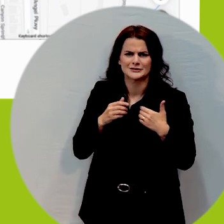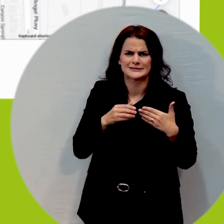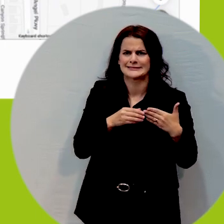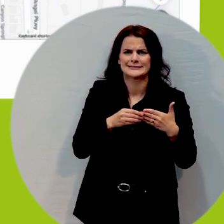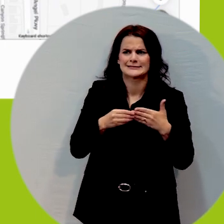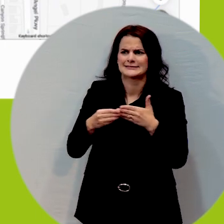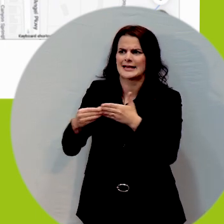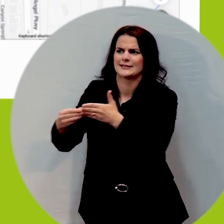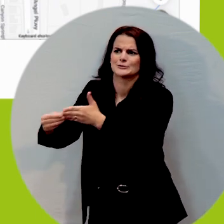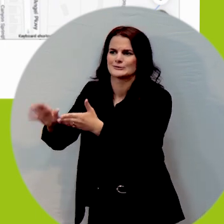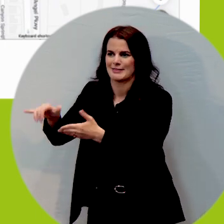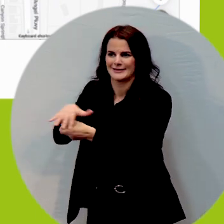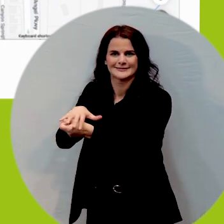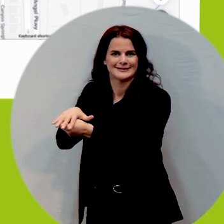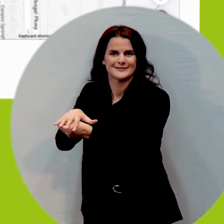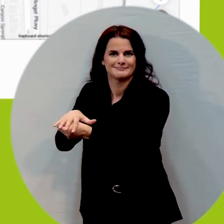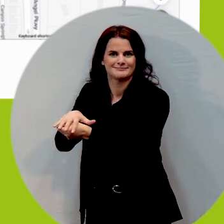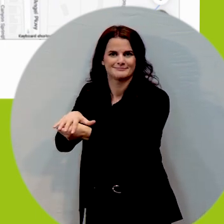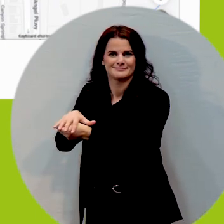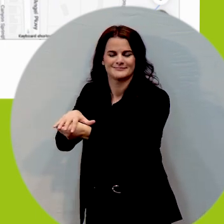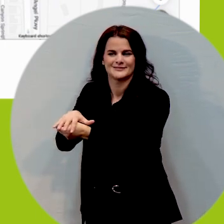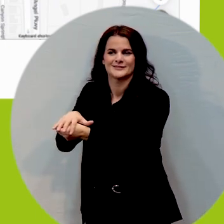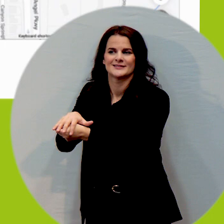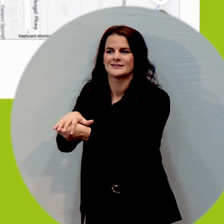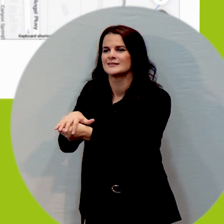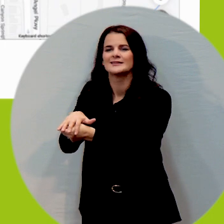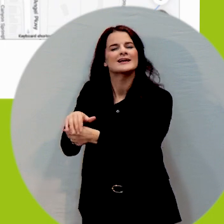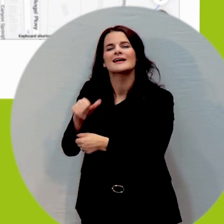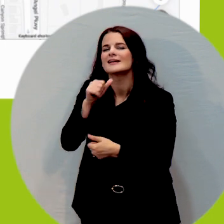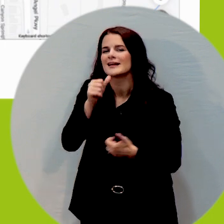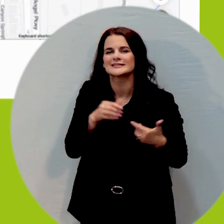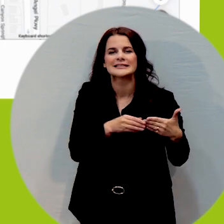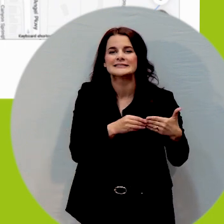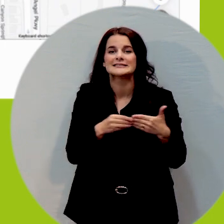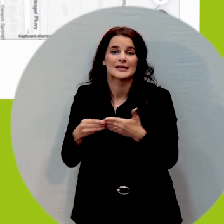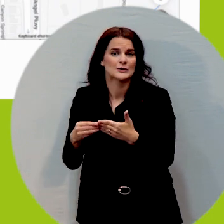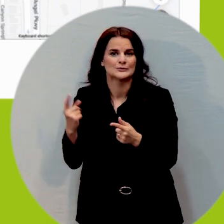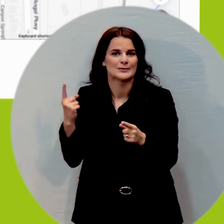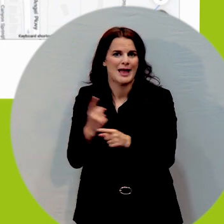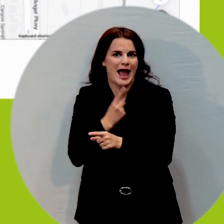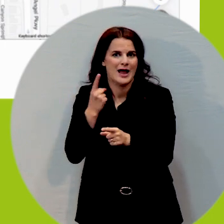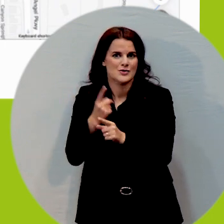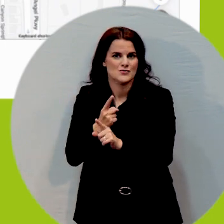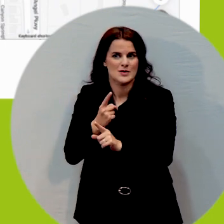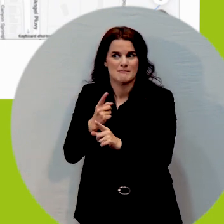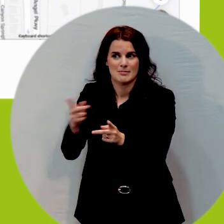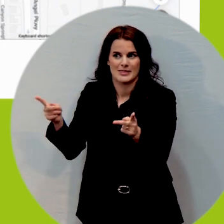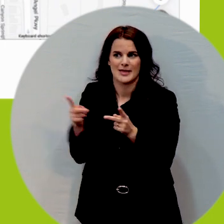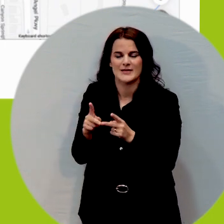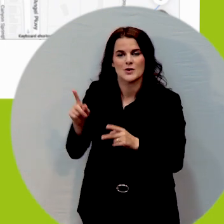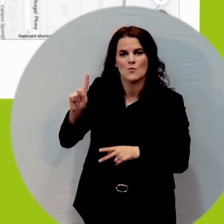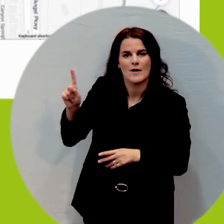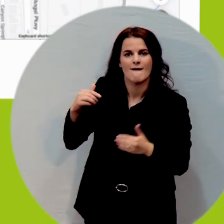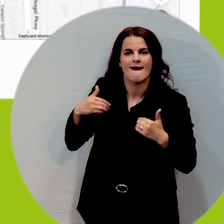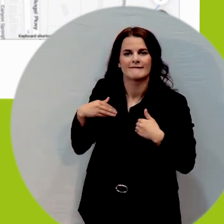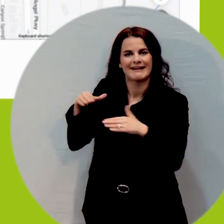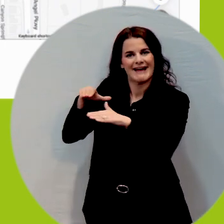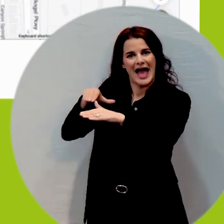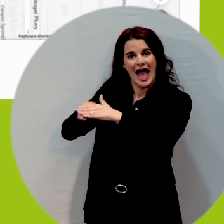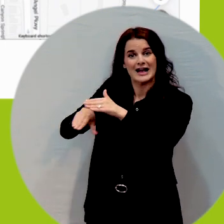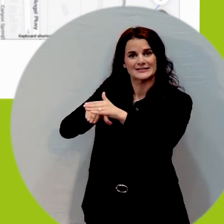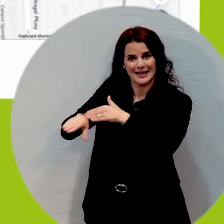doesn't take you to the accurate point of access so we are recommending